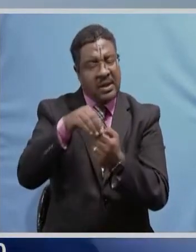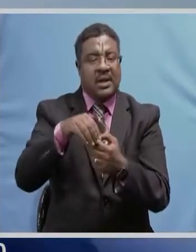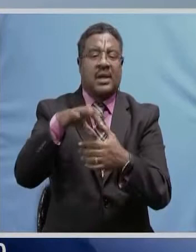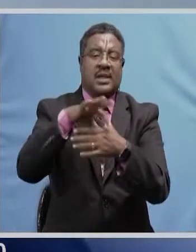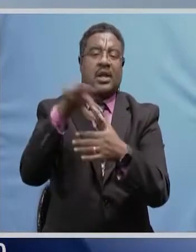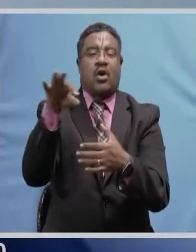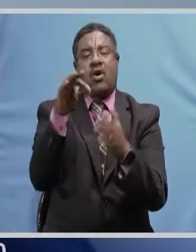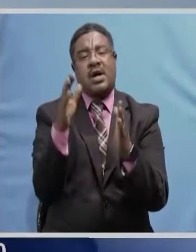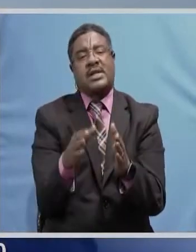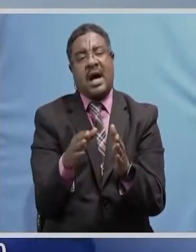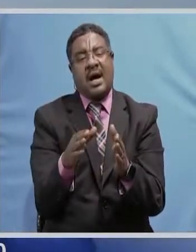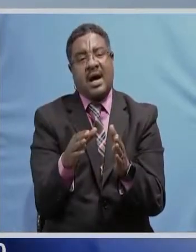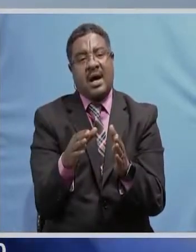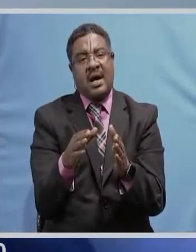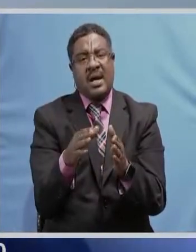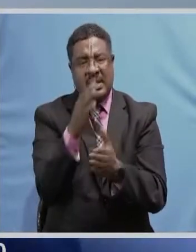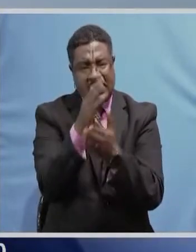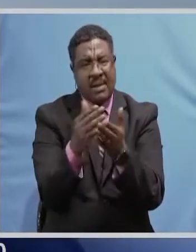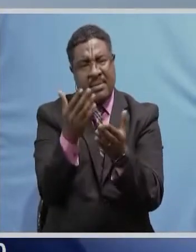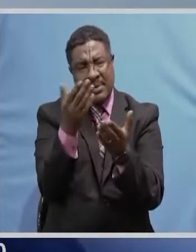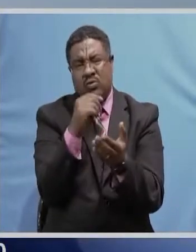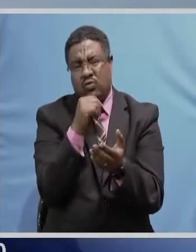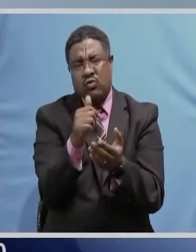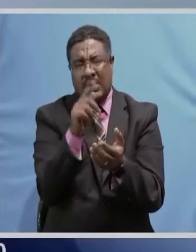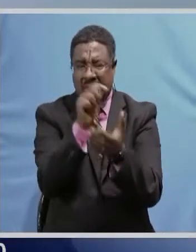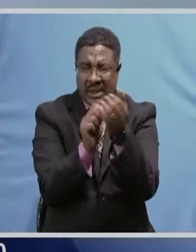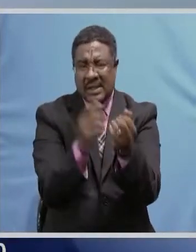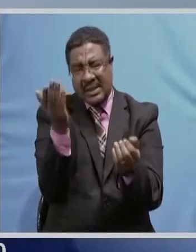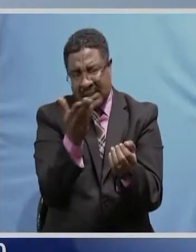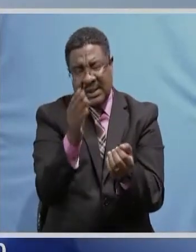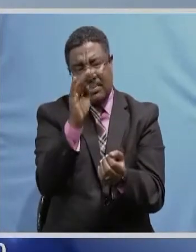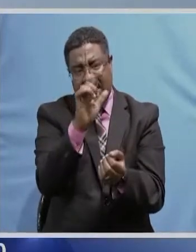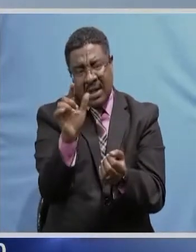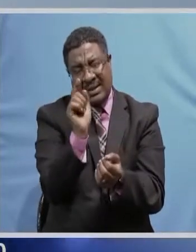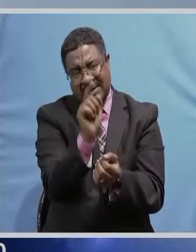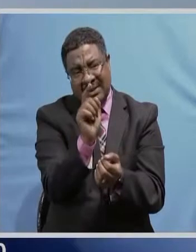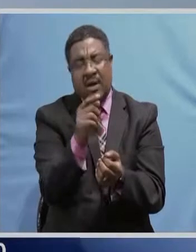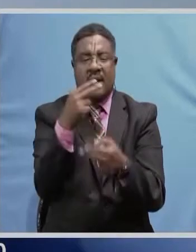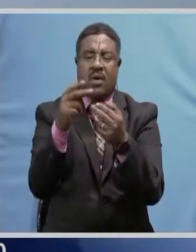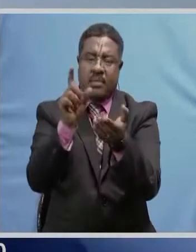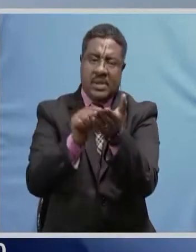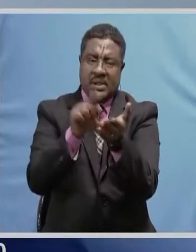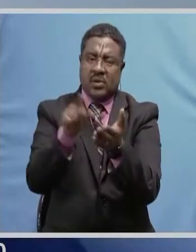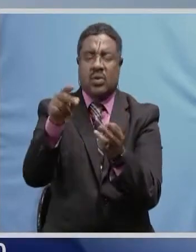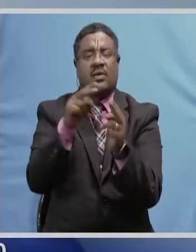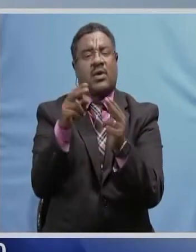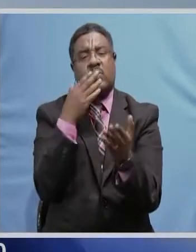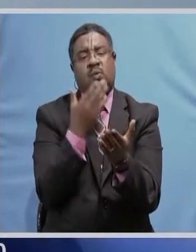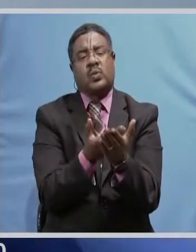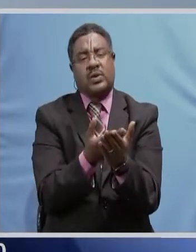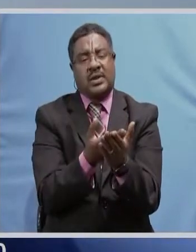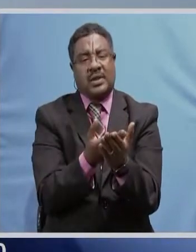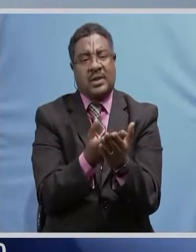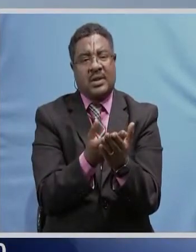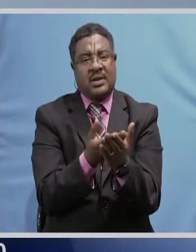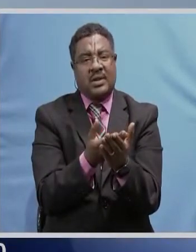to have been wallowing in mistrust in as far as the Constitution-making process is concerned. Also, if we are to flip back